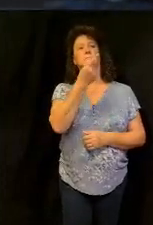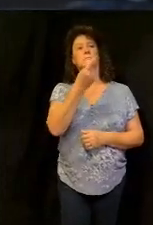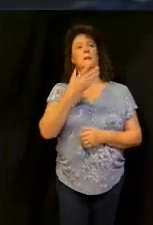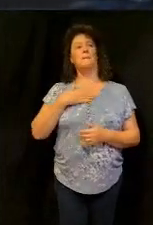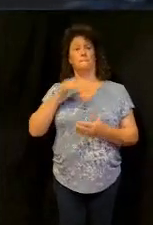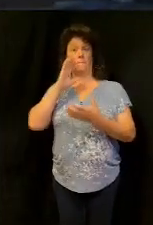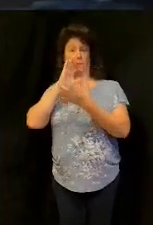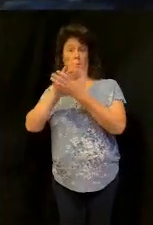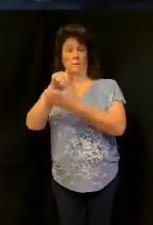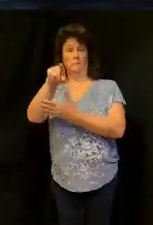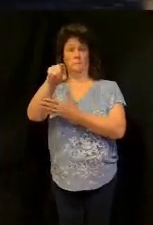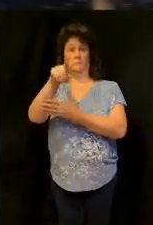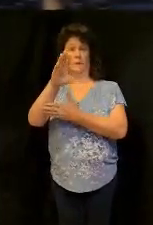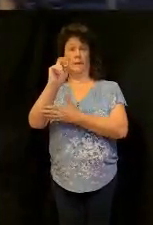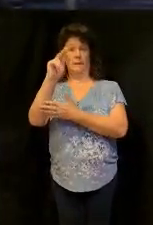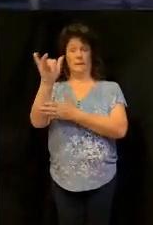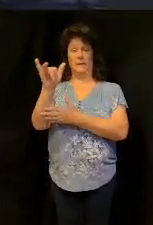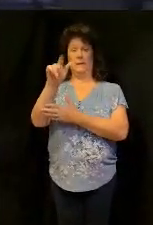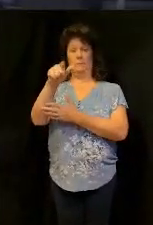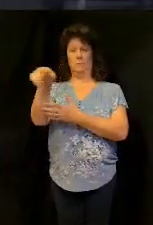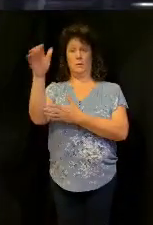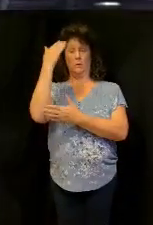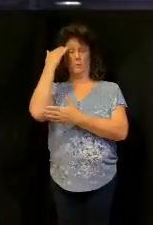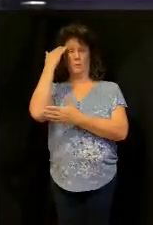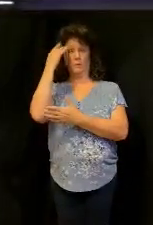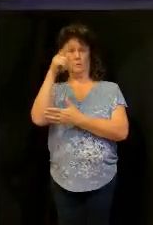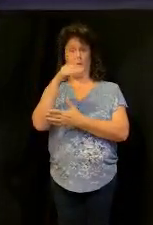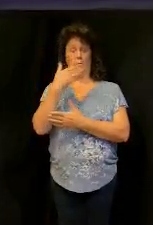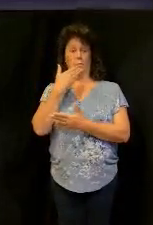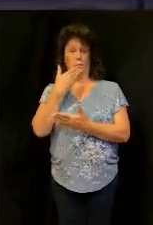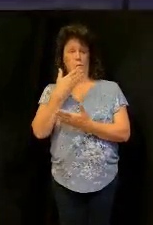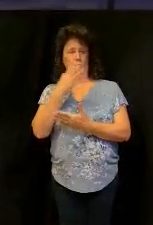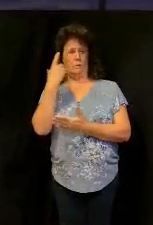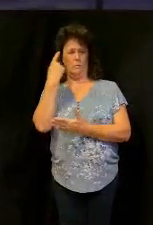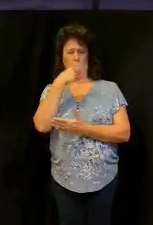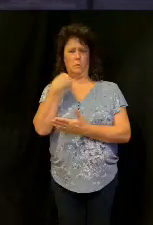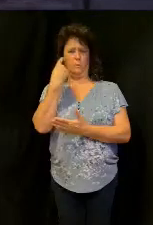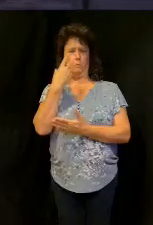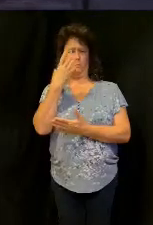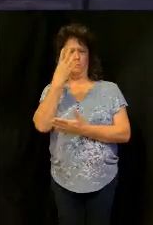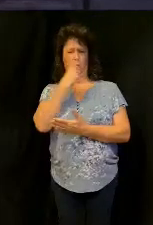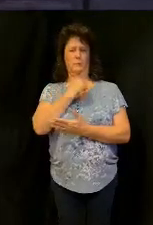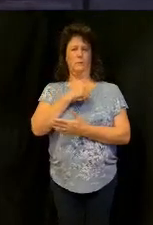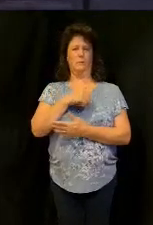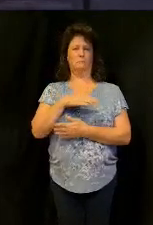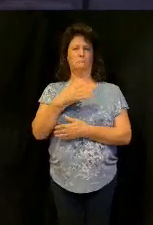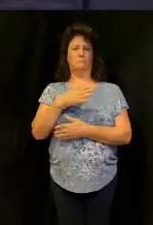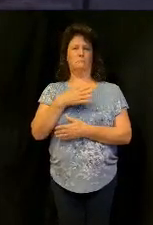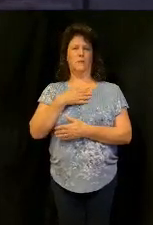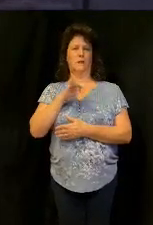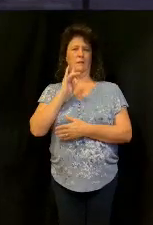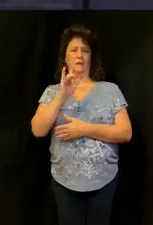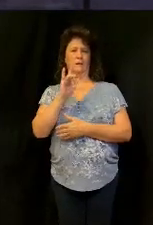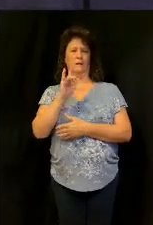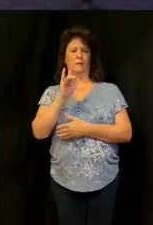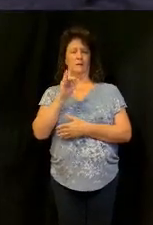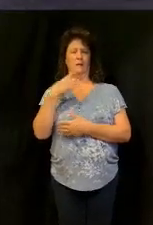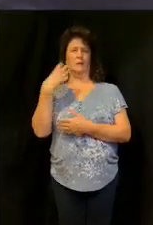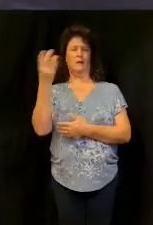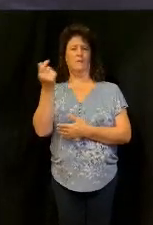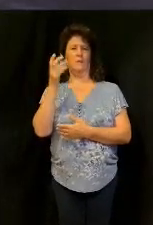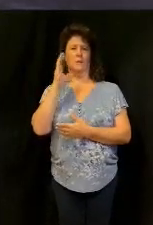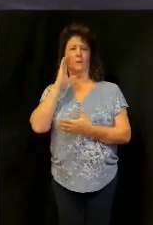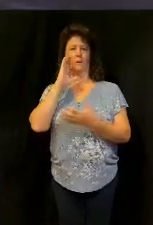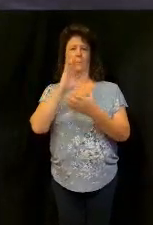it's my wife here right Miss Andy you guys know her she's a good looking chick I love her man we went we to a wedding yesterday and I told I